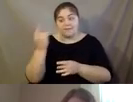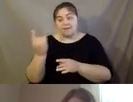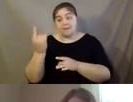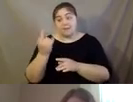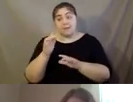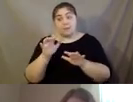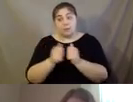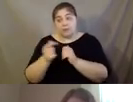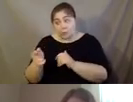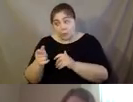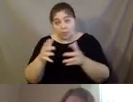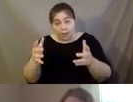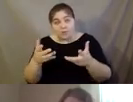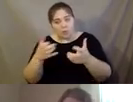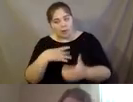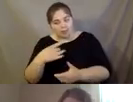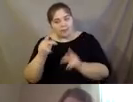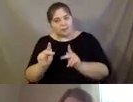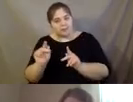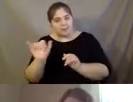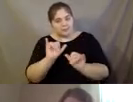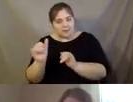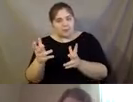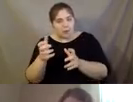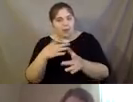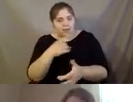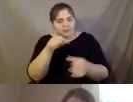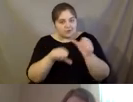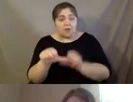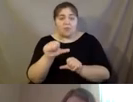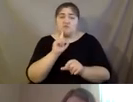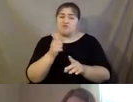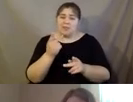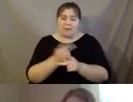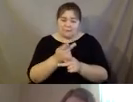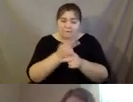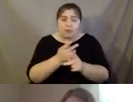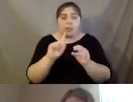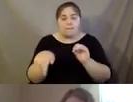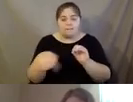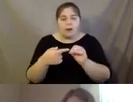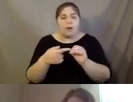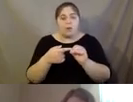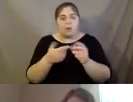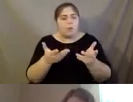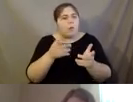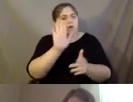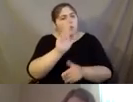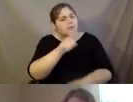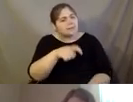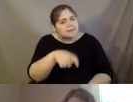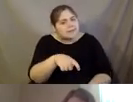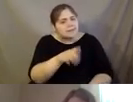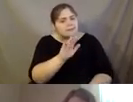with you, you really want to like them and vice versa. Um, and so we, we're really careful about, you know, what, what are the needs and